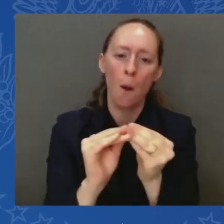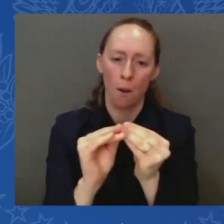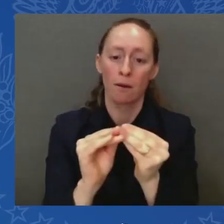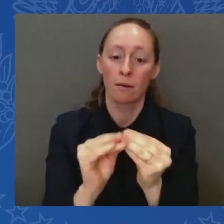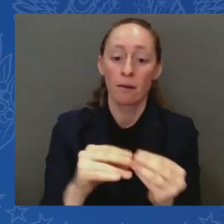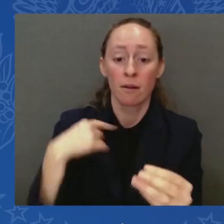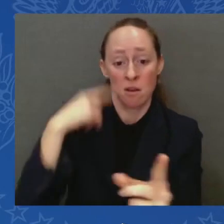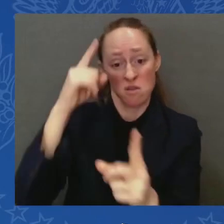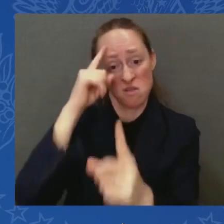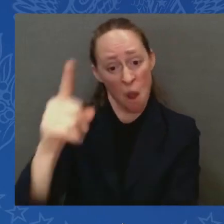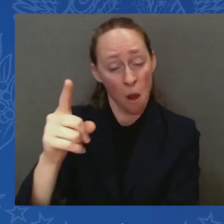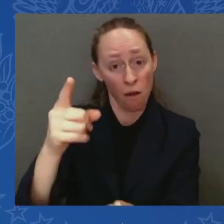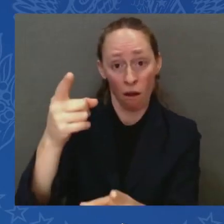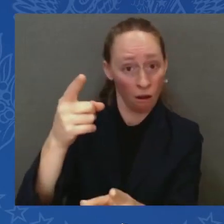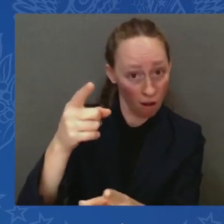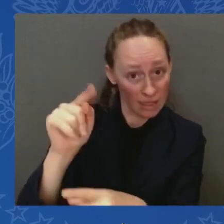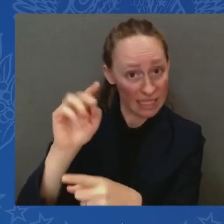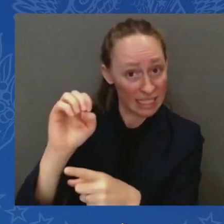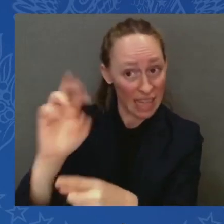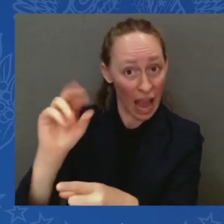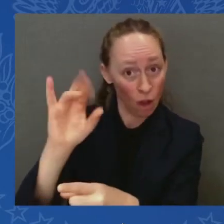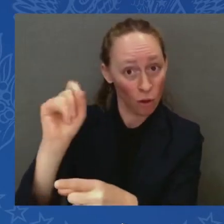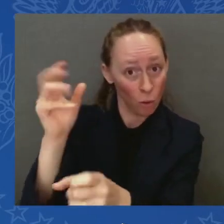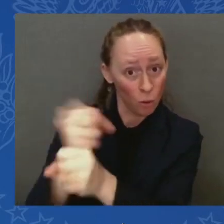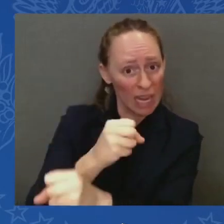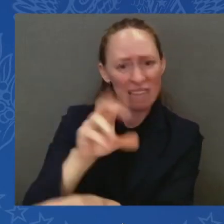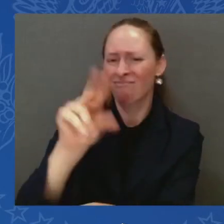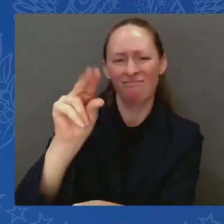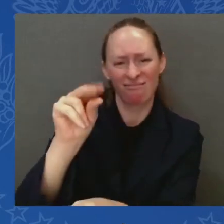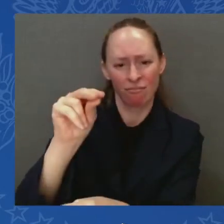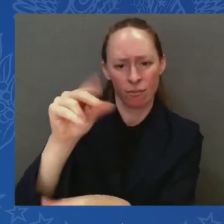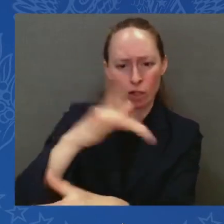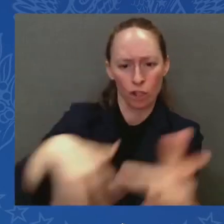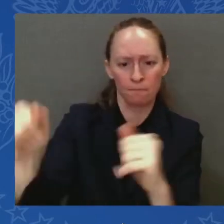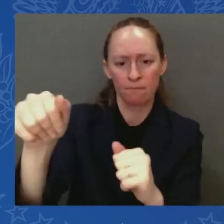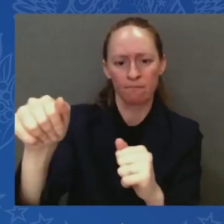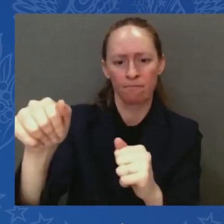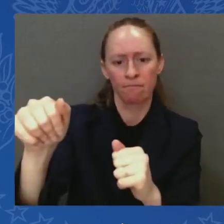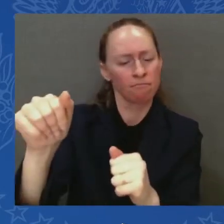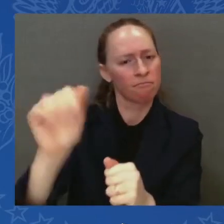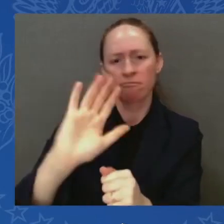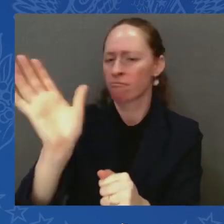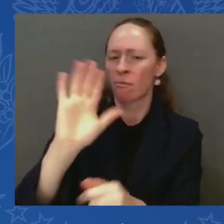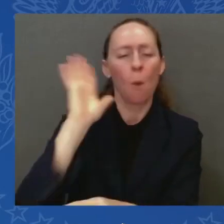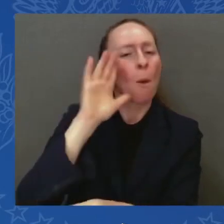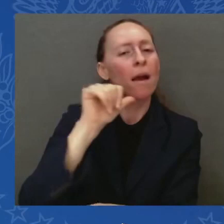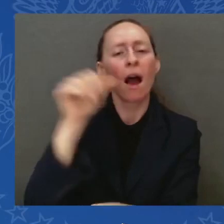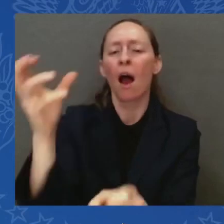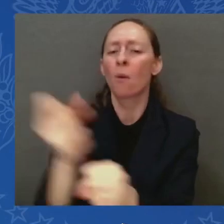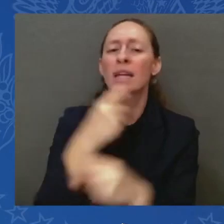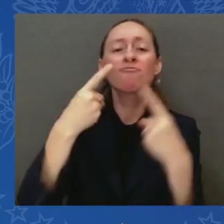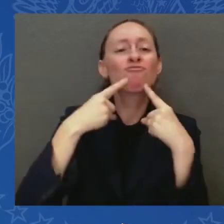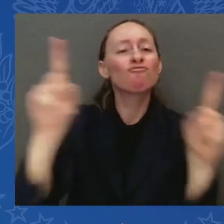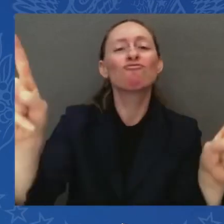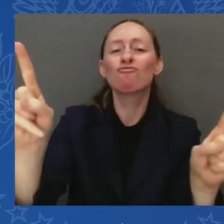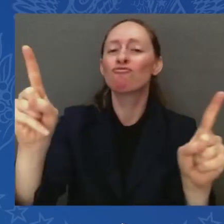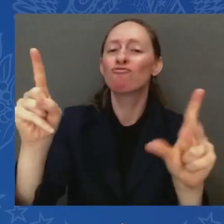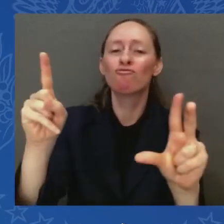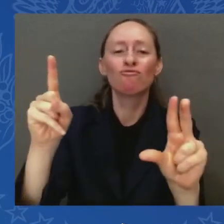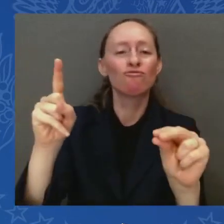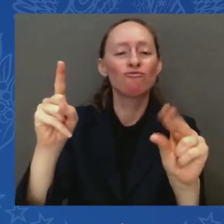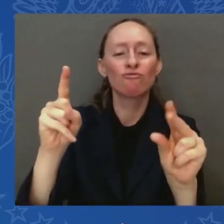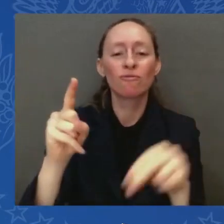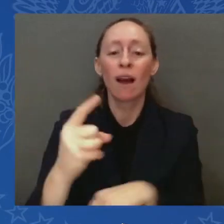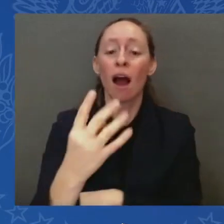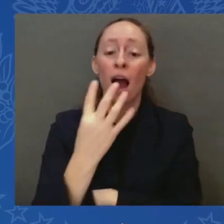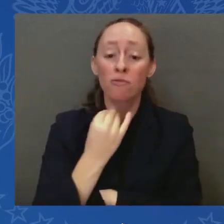let me end where I began. Israel, you're not alone. The United States stands with you. I've